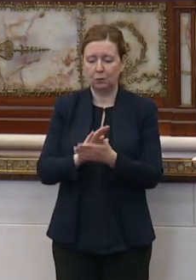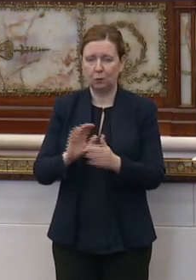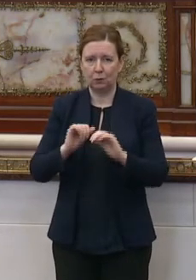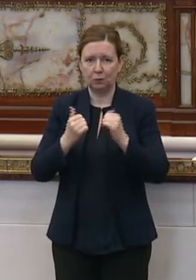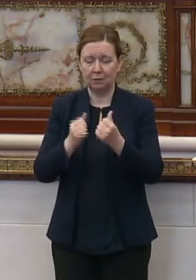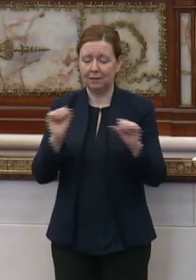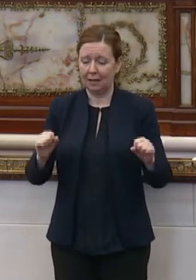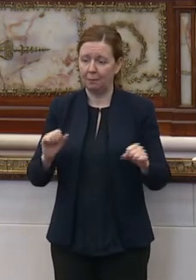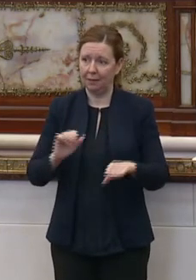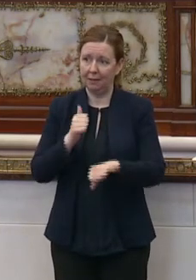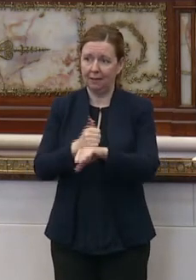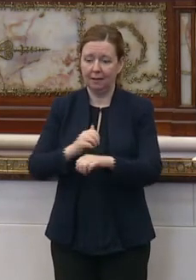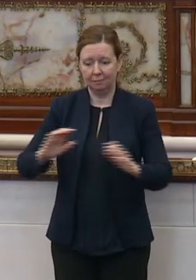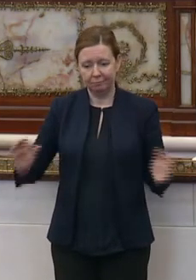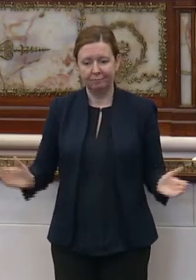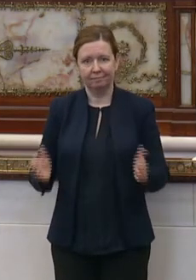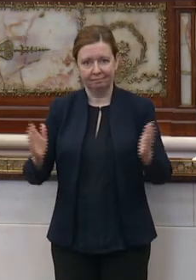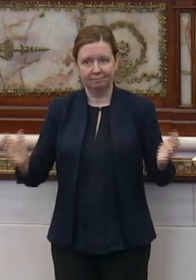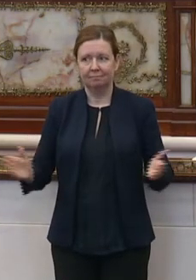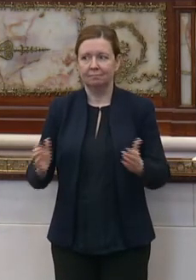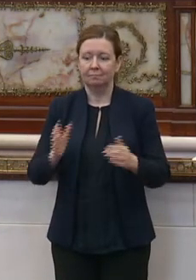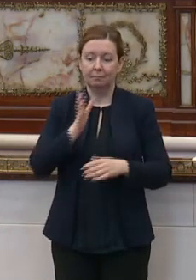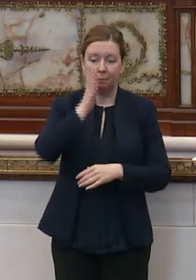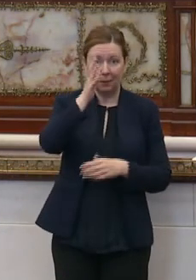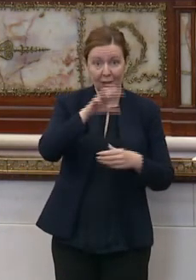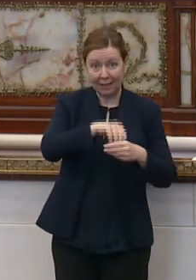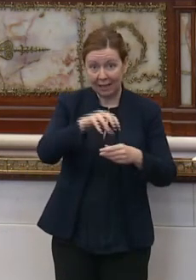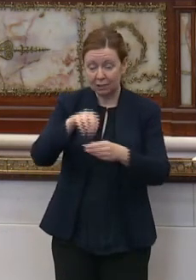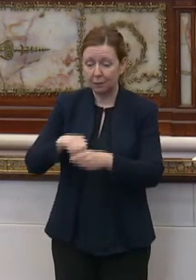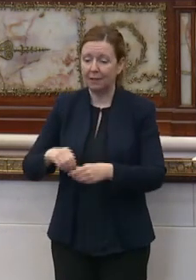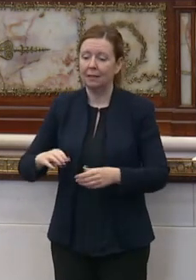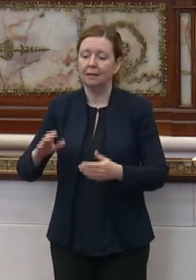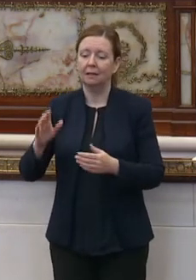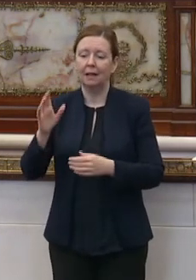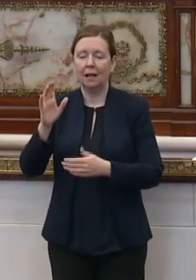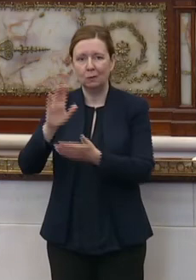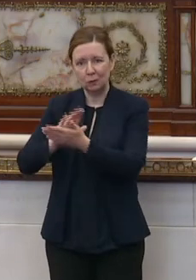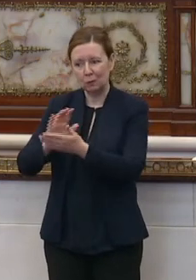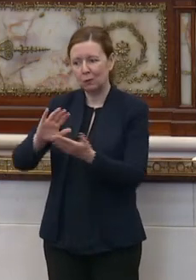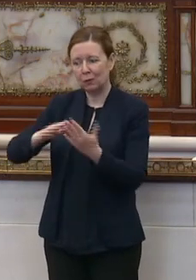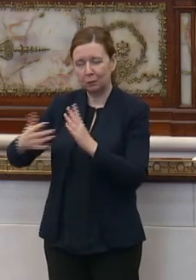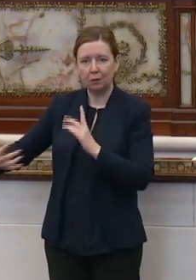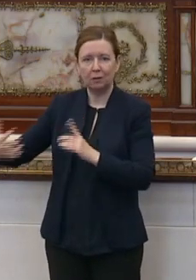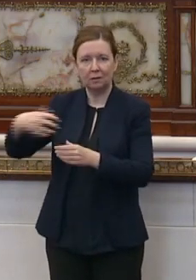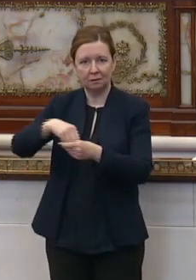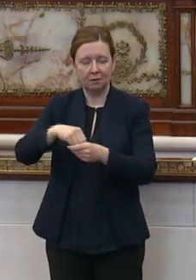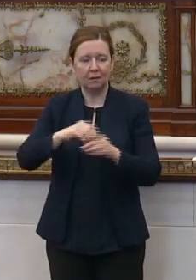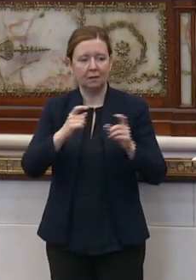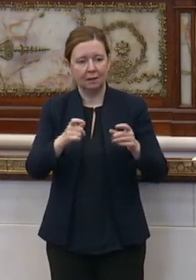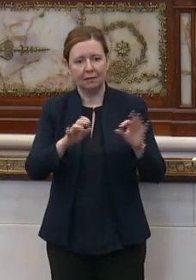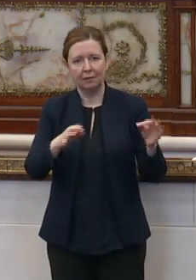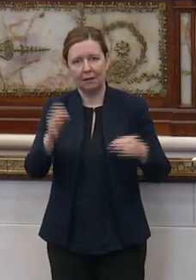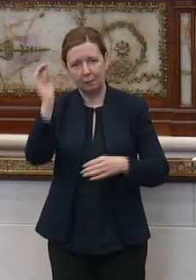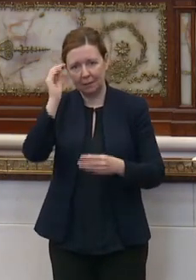be in fostering parent engagement, empowering school communities and giving families a voice in their children's education.